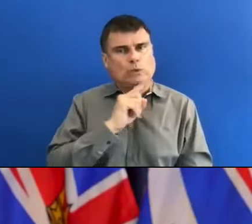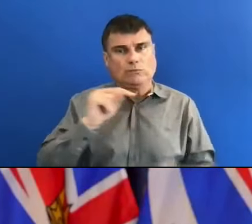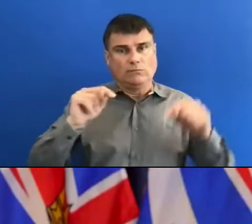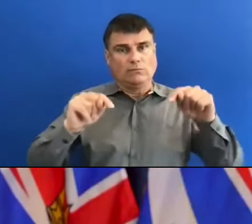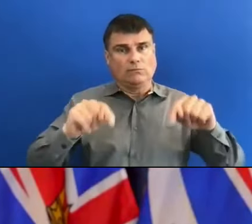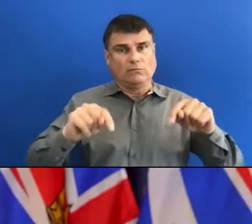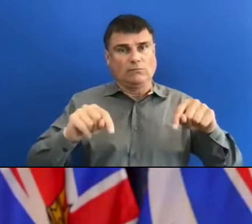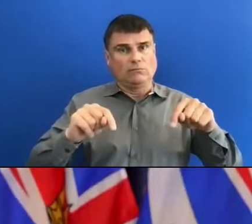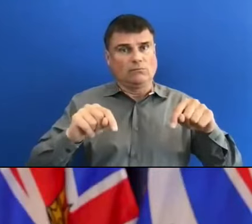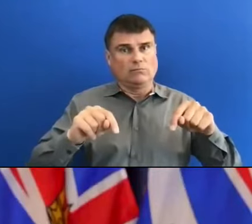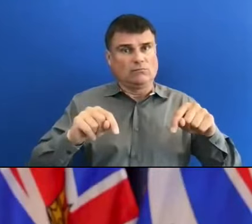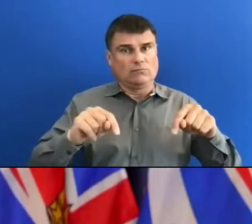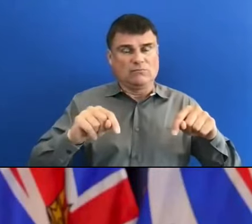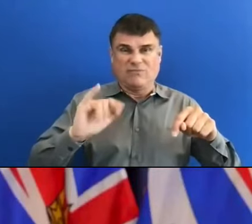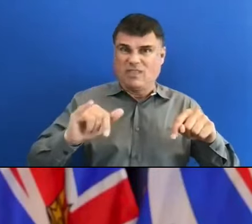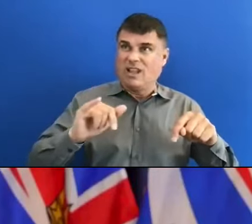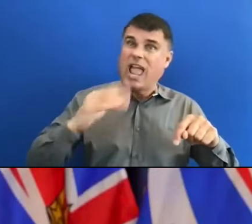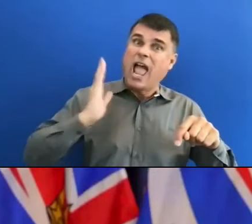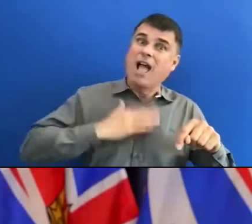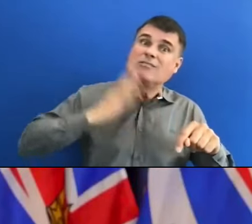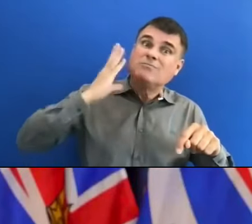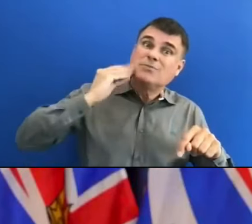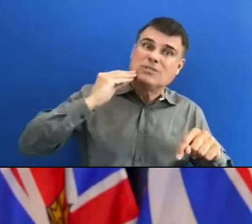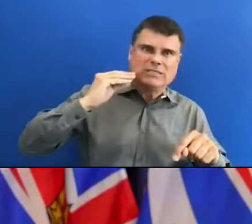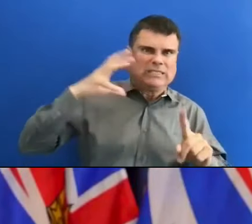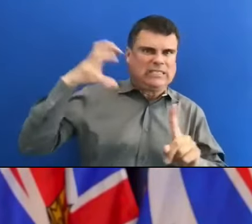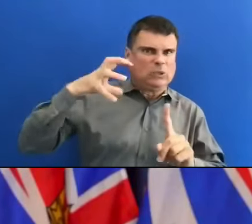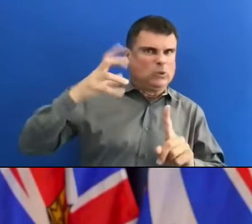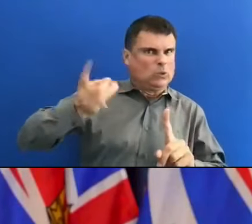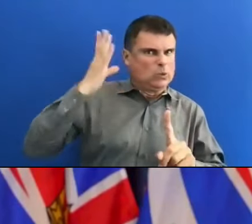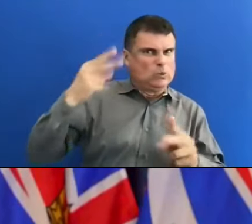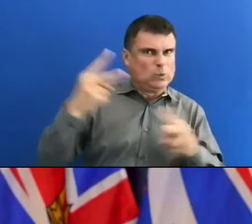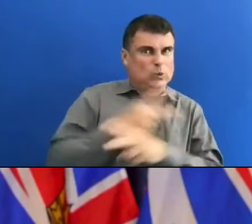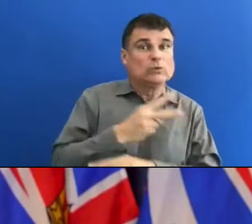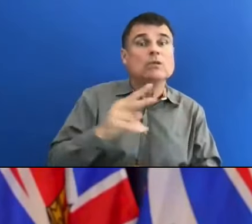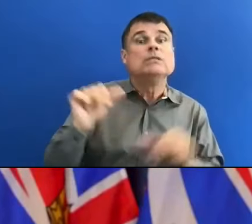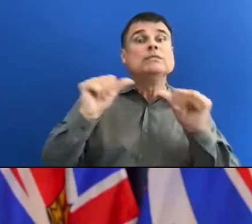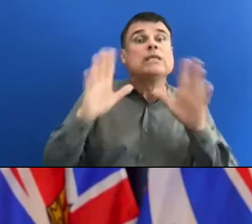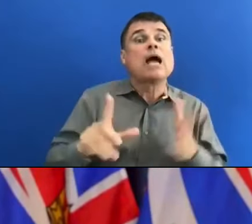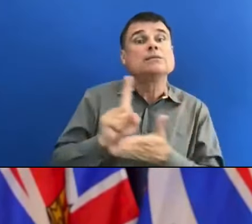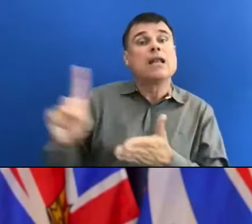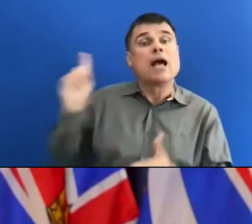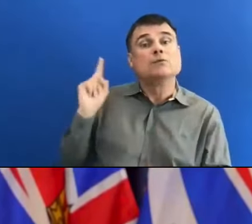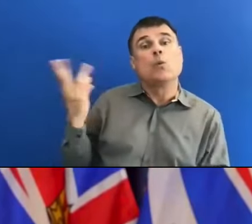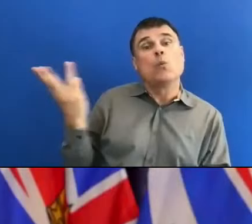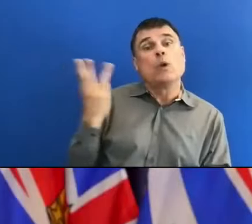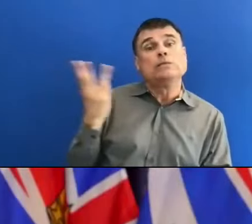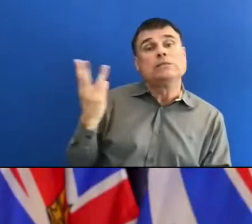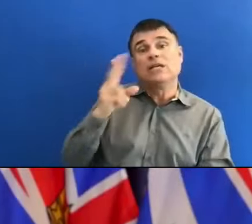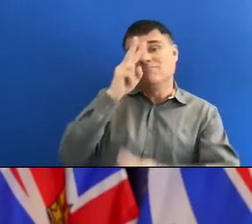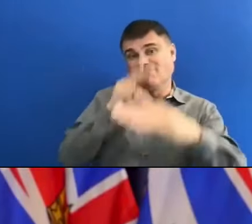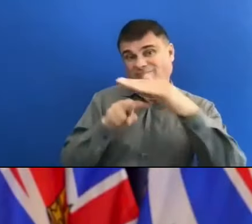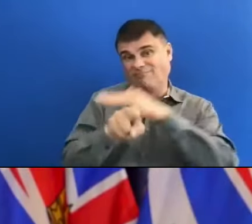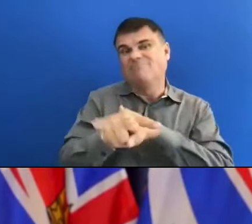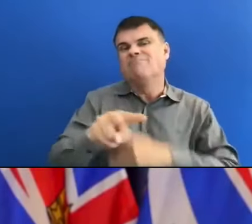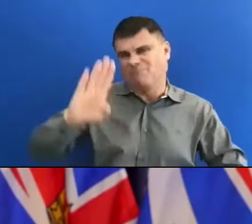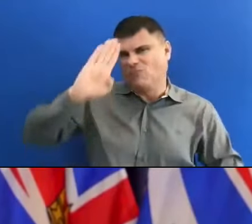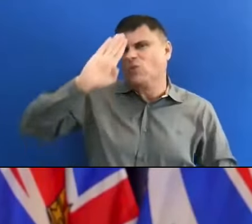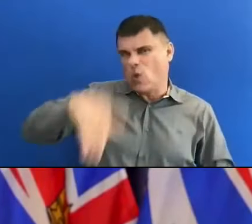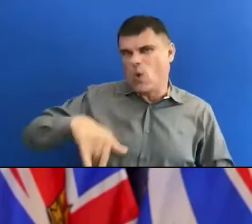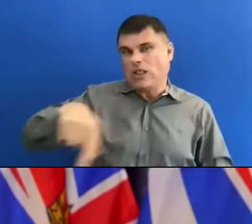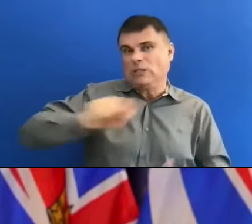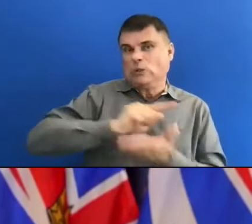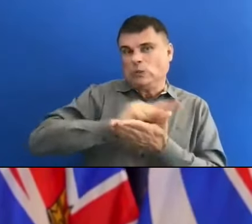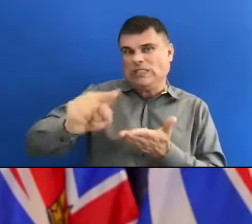that their forecasting was accurate. And as of last Wednesday, knew that this kind of outrageous heat was coming. And, you know, like people from warm